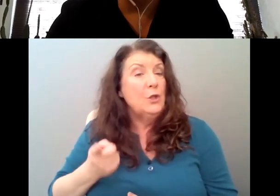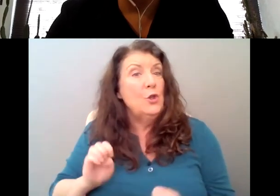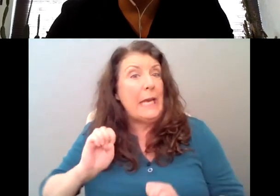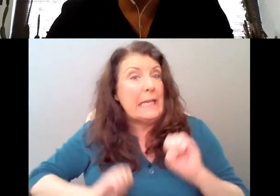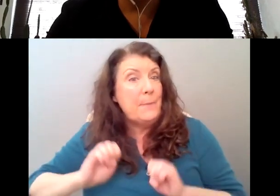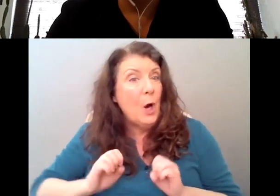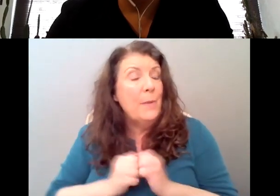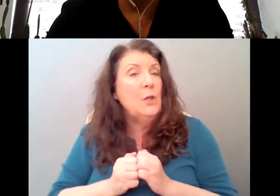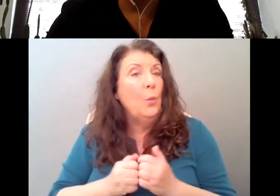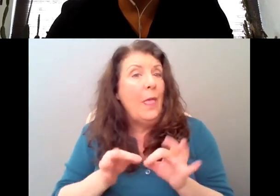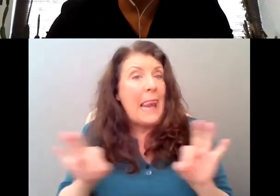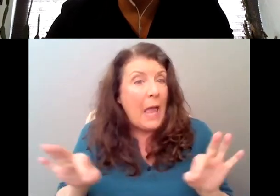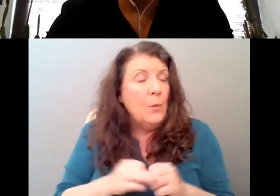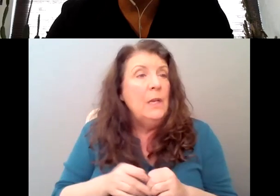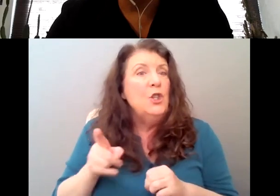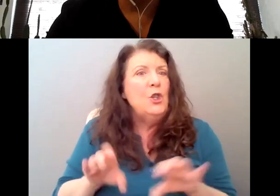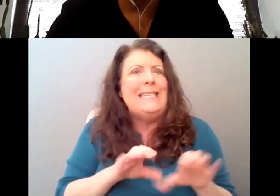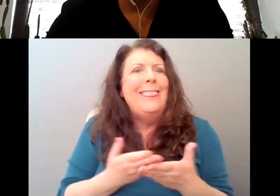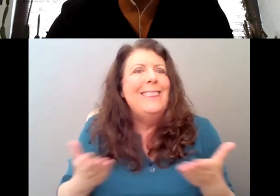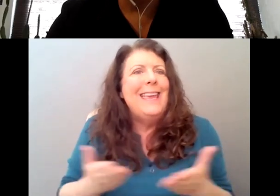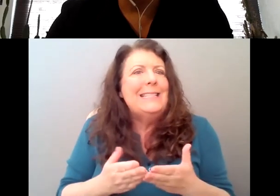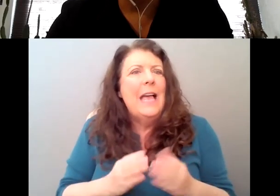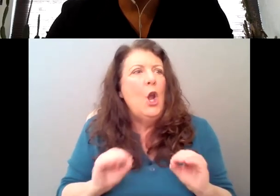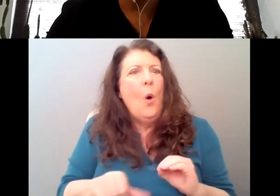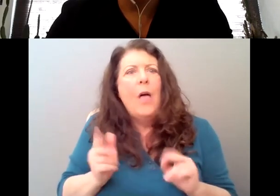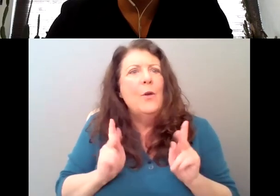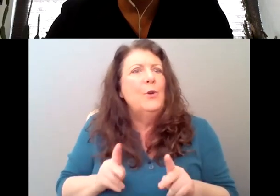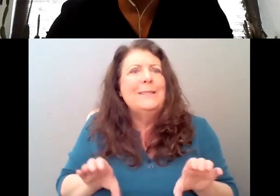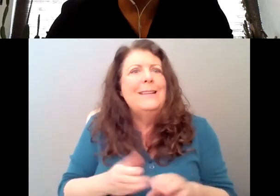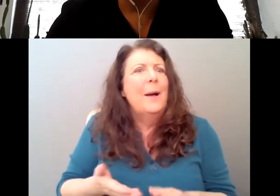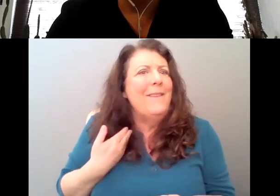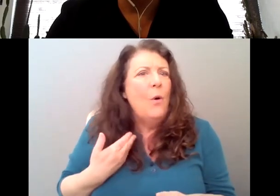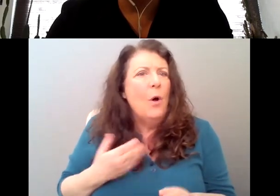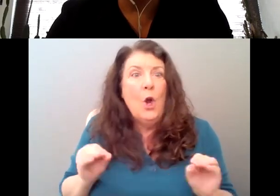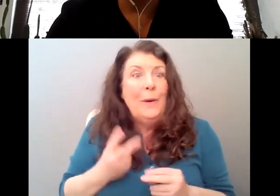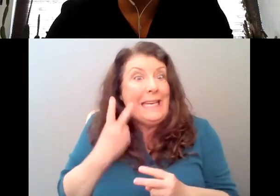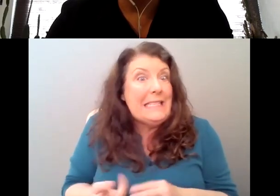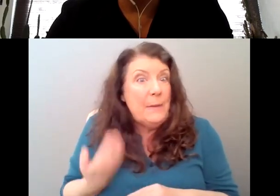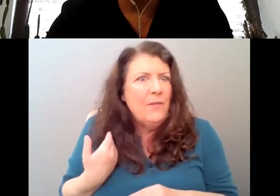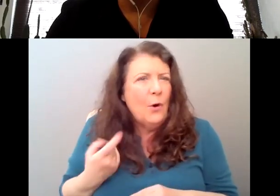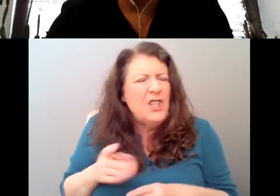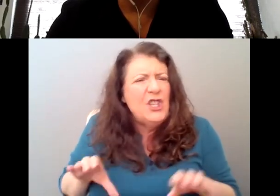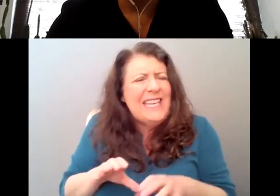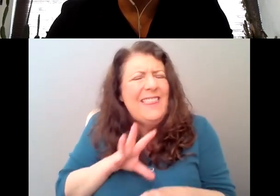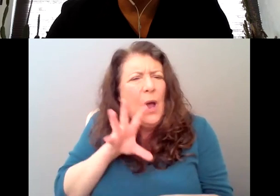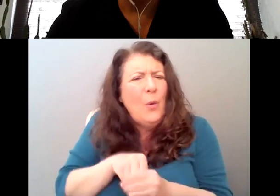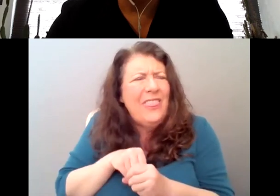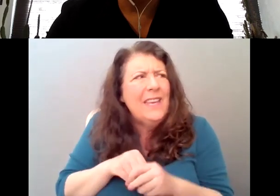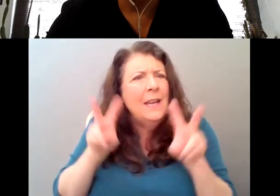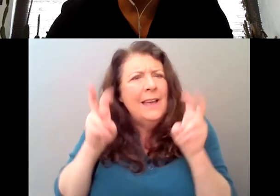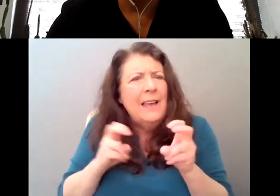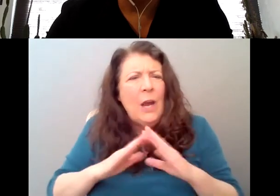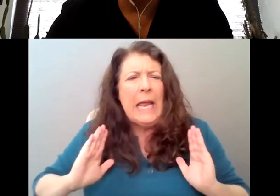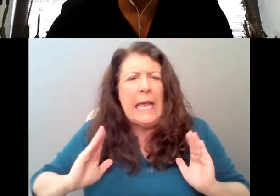before. And she did them in incredibly tight, confined little spaces. Um, and that's, uh, why